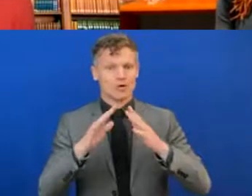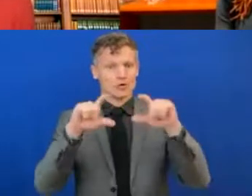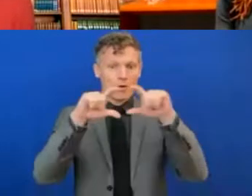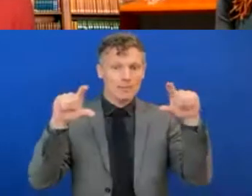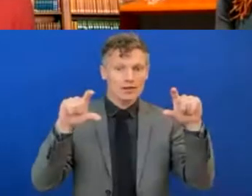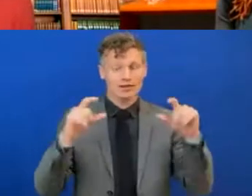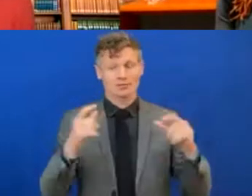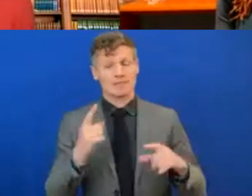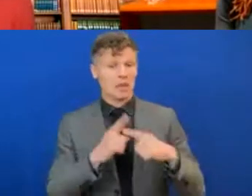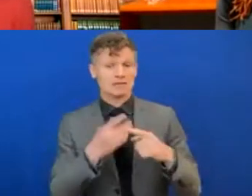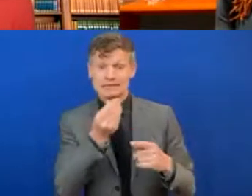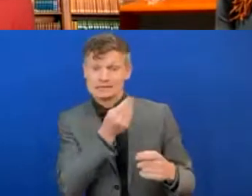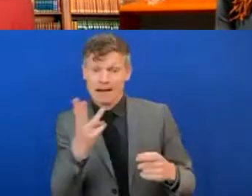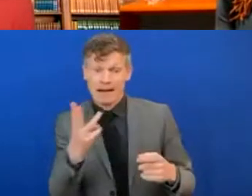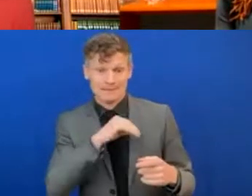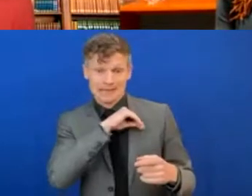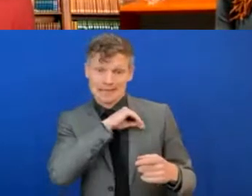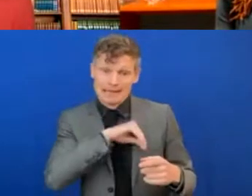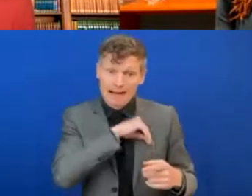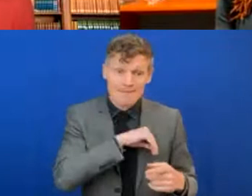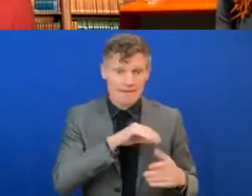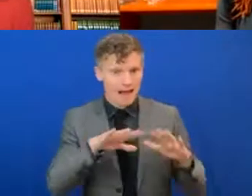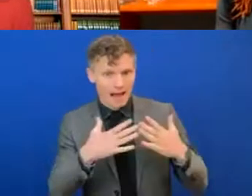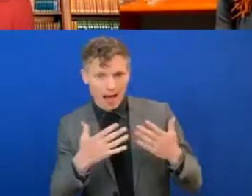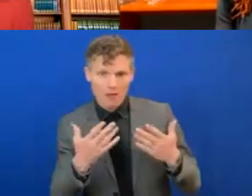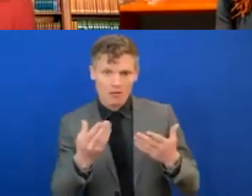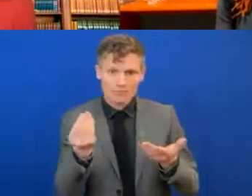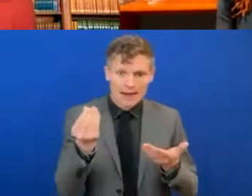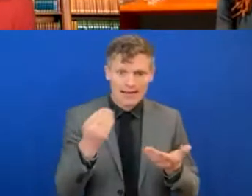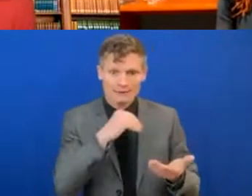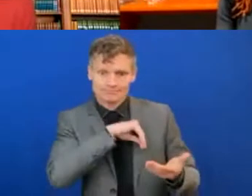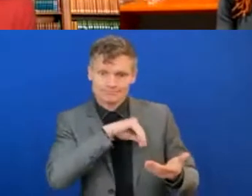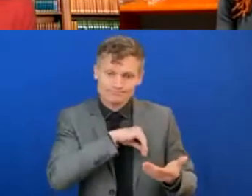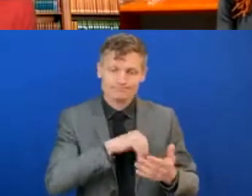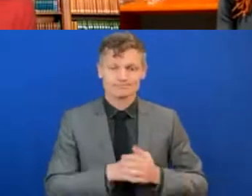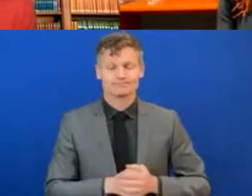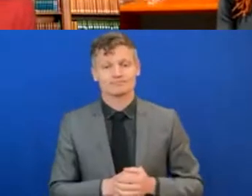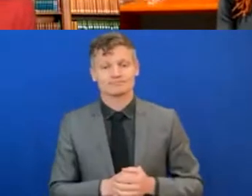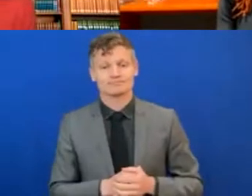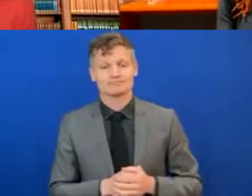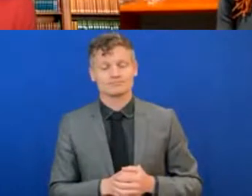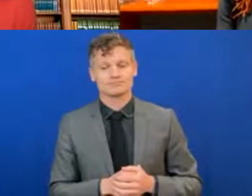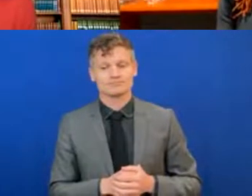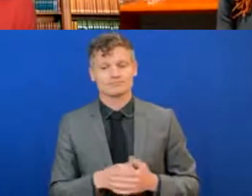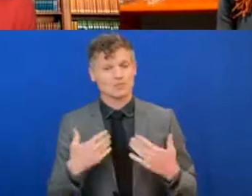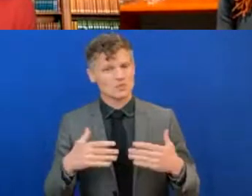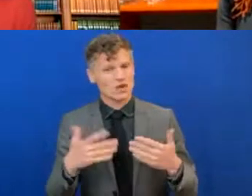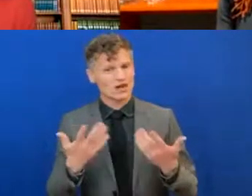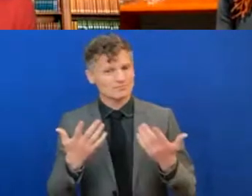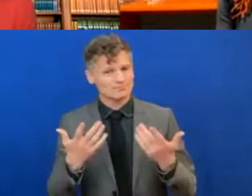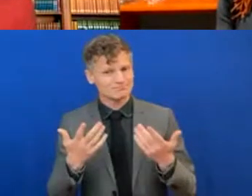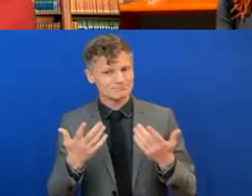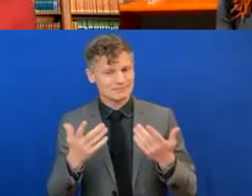income online mobile money also is very important, it is important, especially